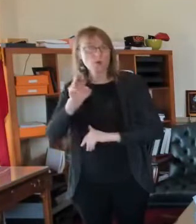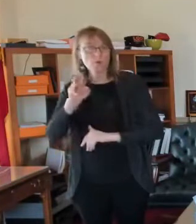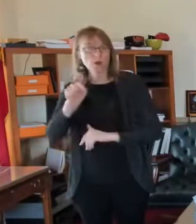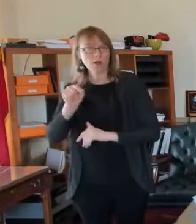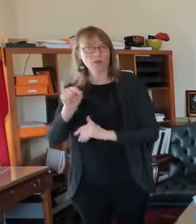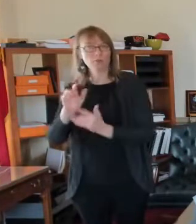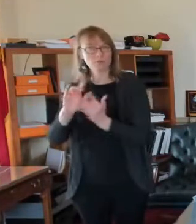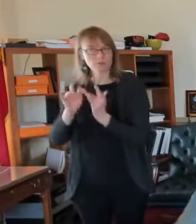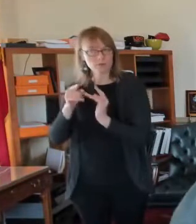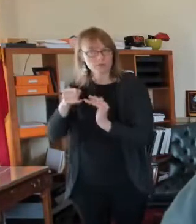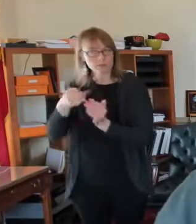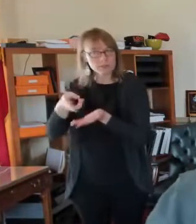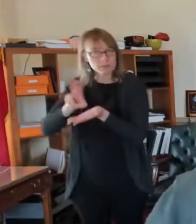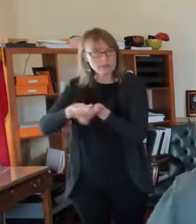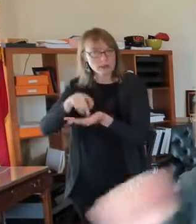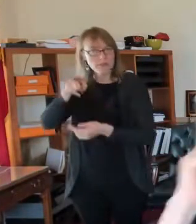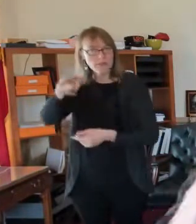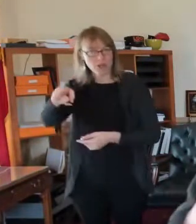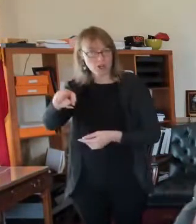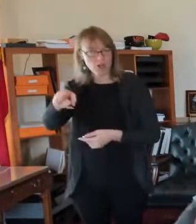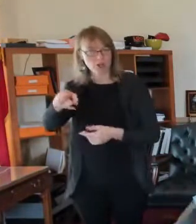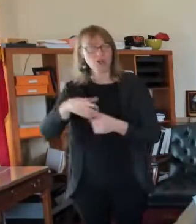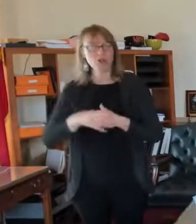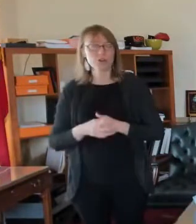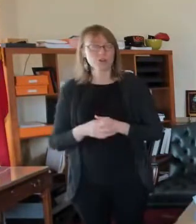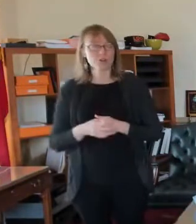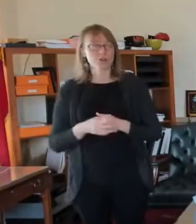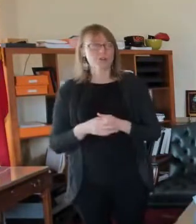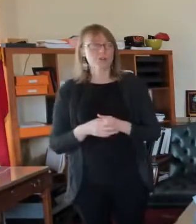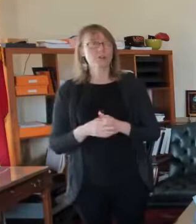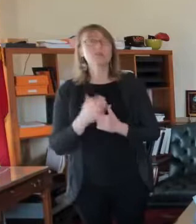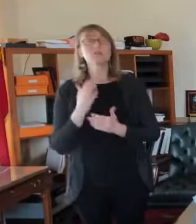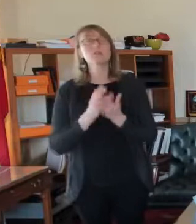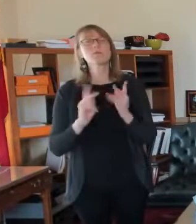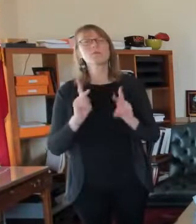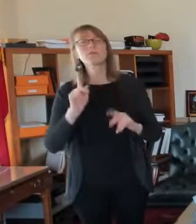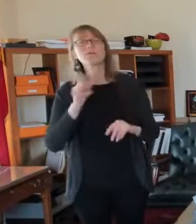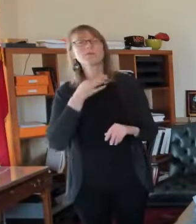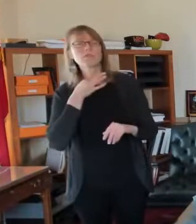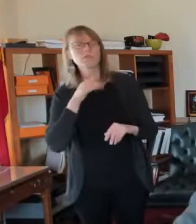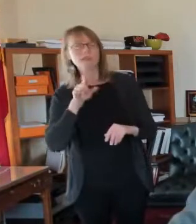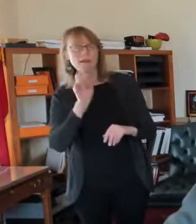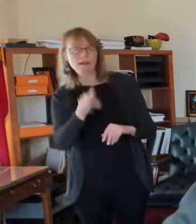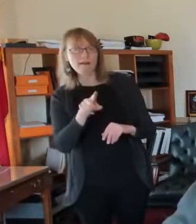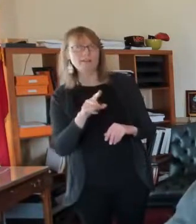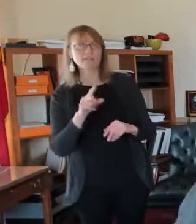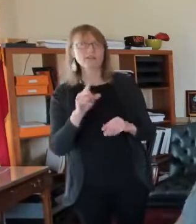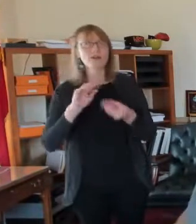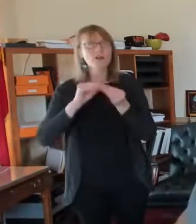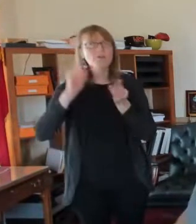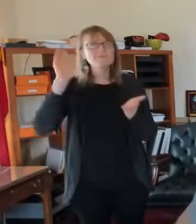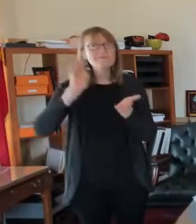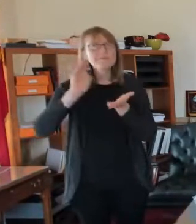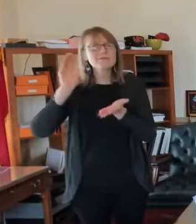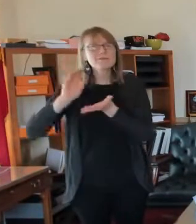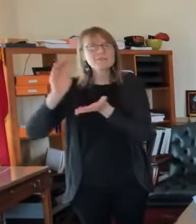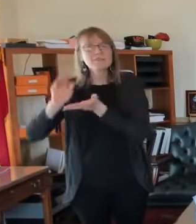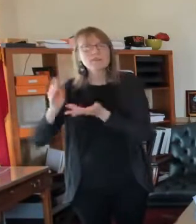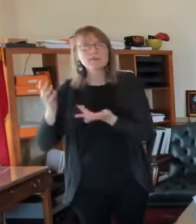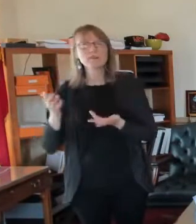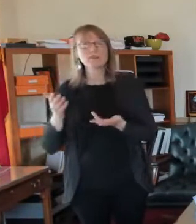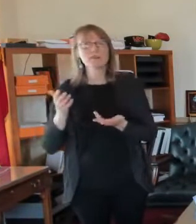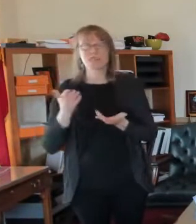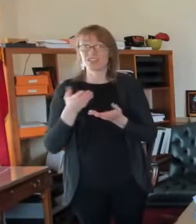about the lowering pace rates. Um, and in general, questions have to do with, will we rescind a mask